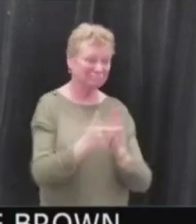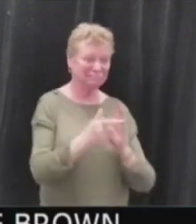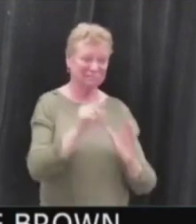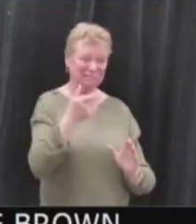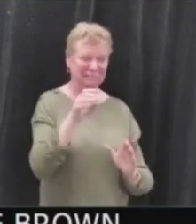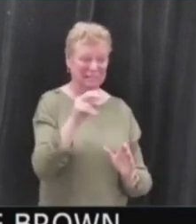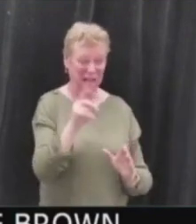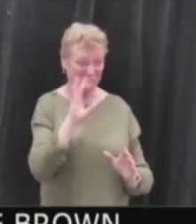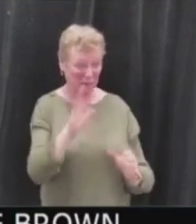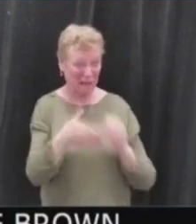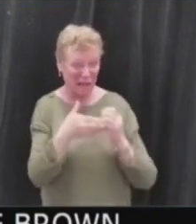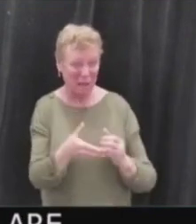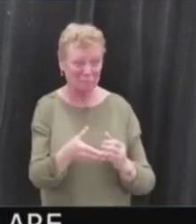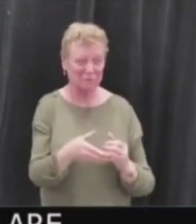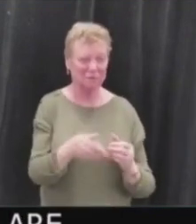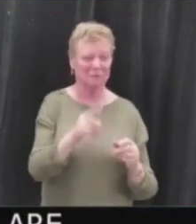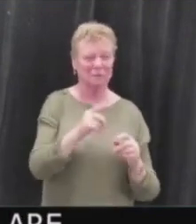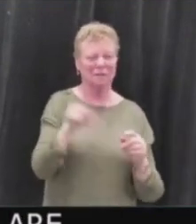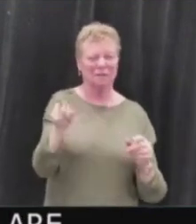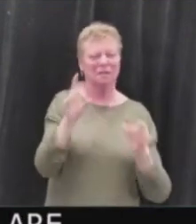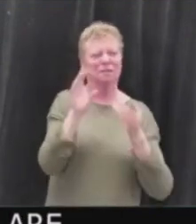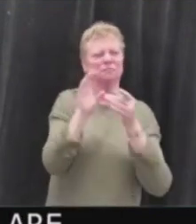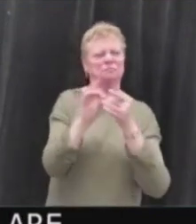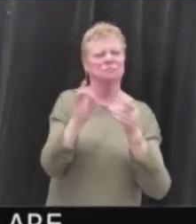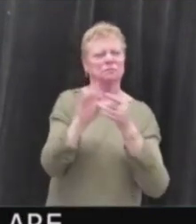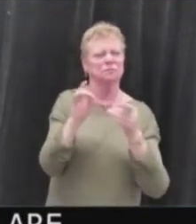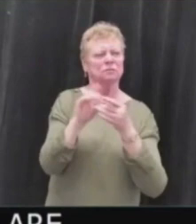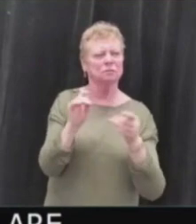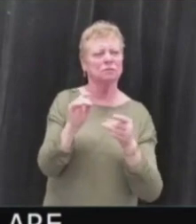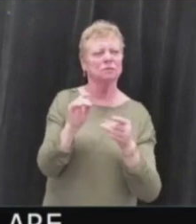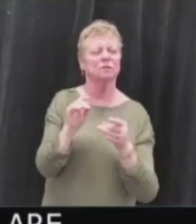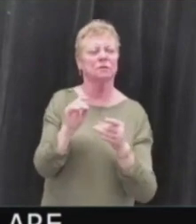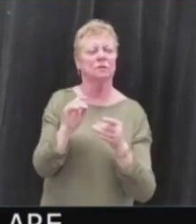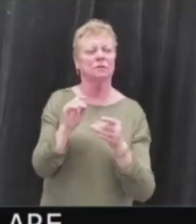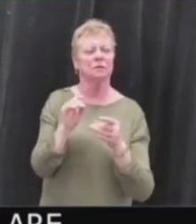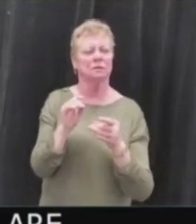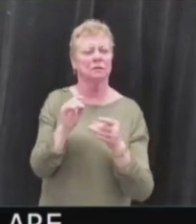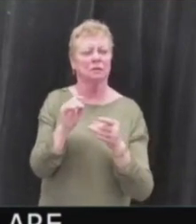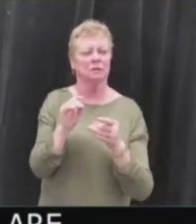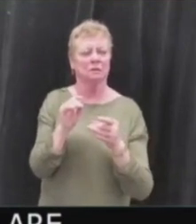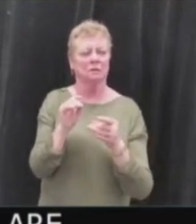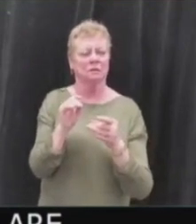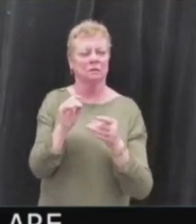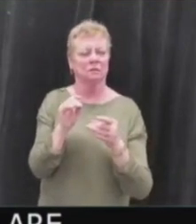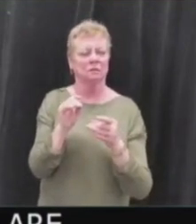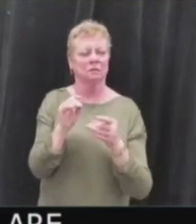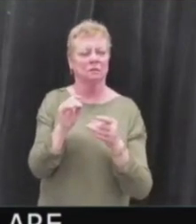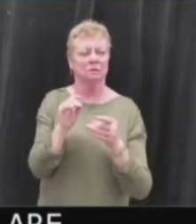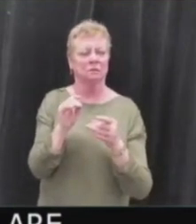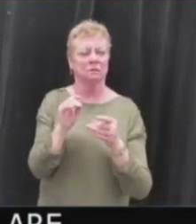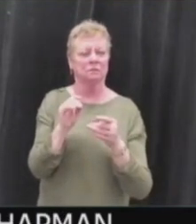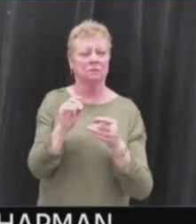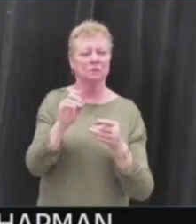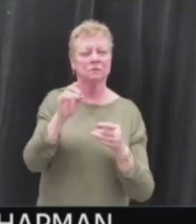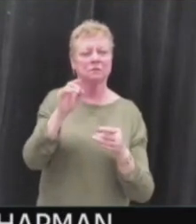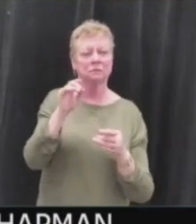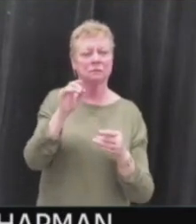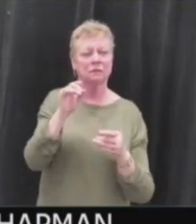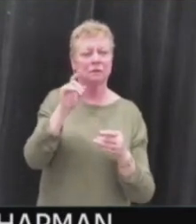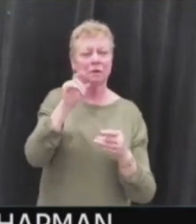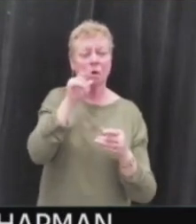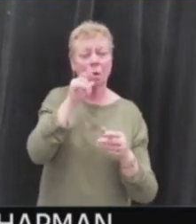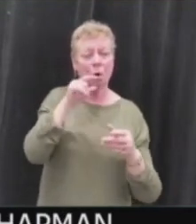public health activists such as Simon Chapman, whose research has been thoroughly discredited. And that's end note 16. By ignoring studies by